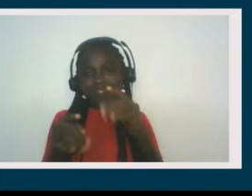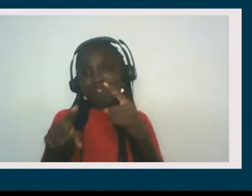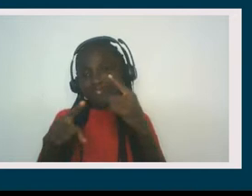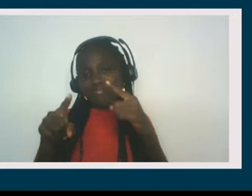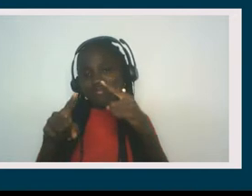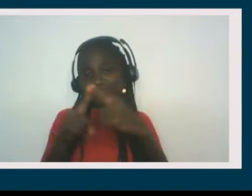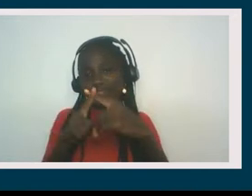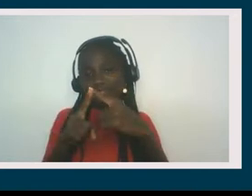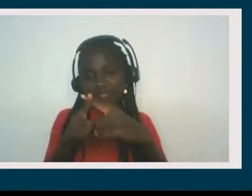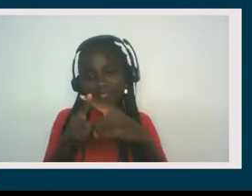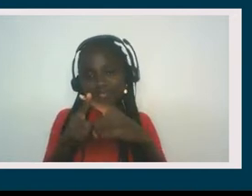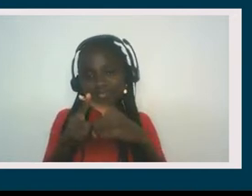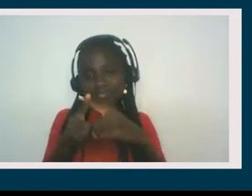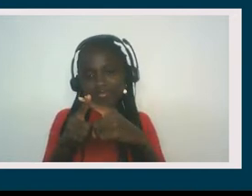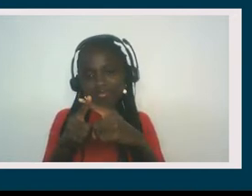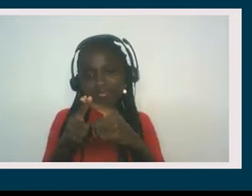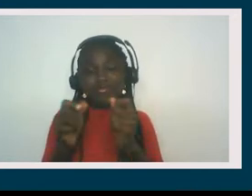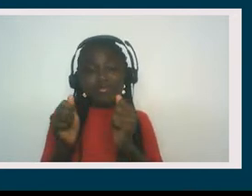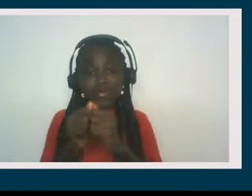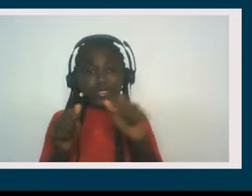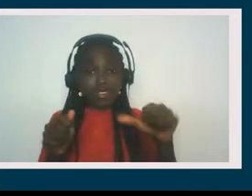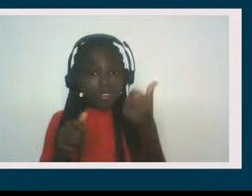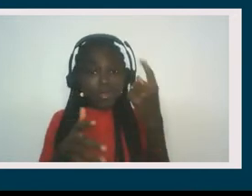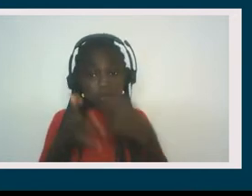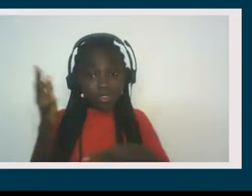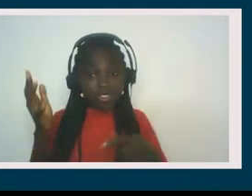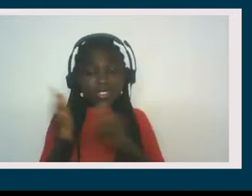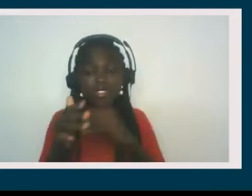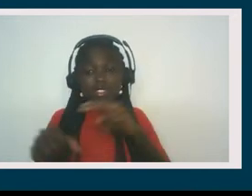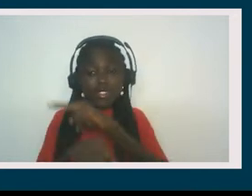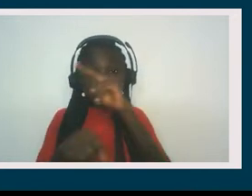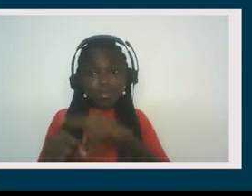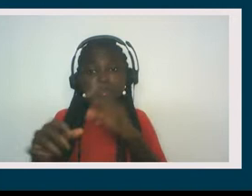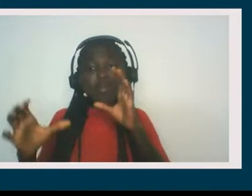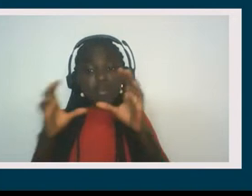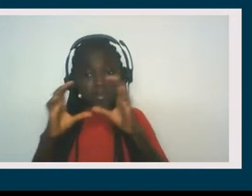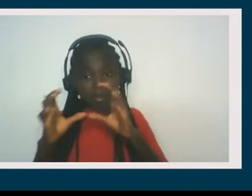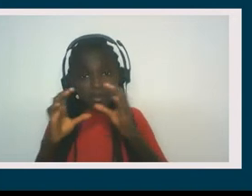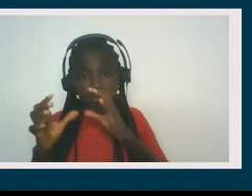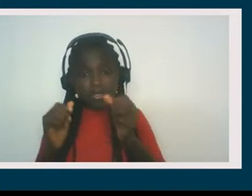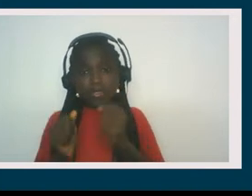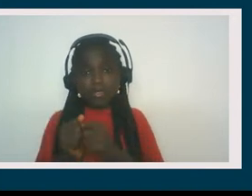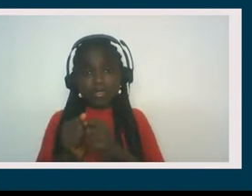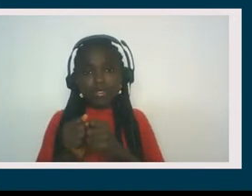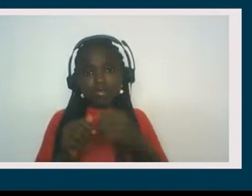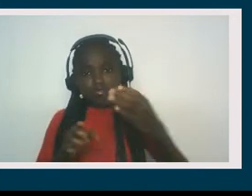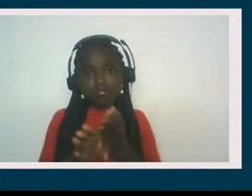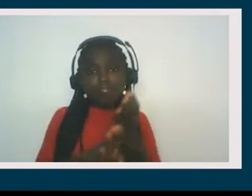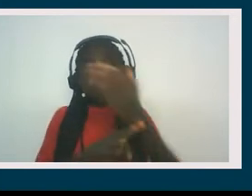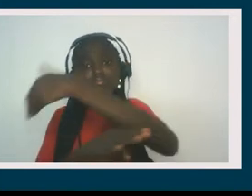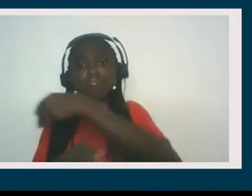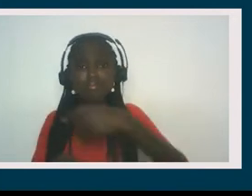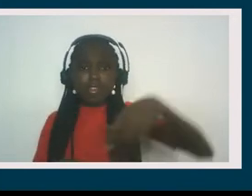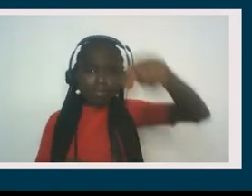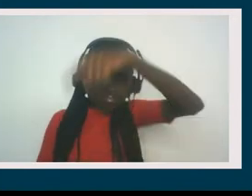that's normal communication going off track, going in a circle, going up on a spiral